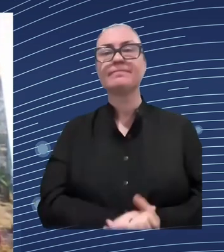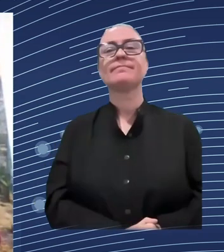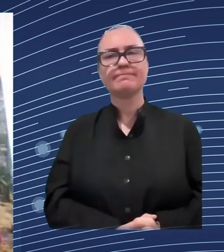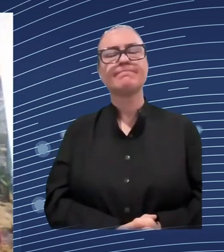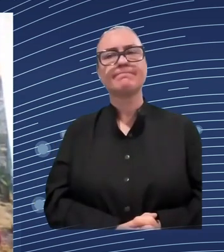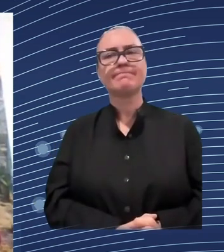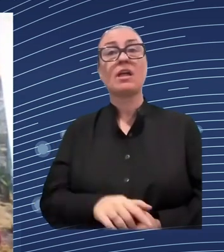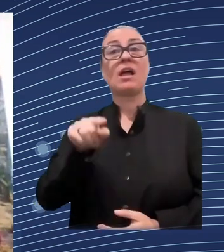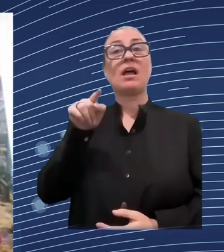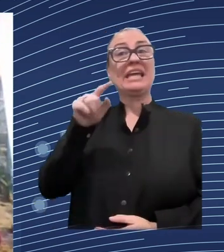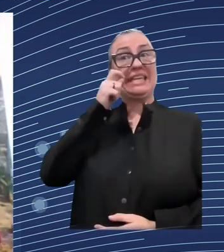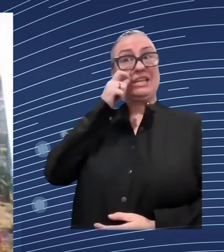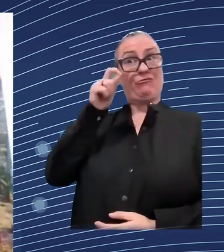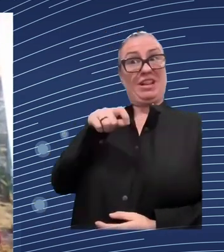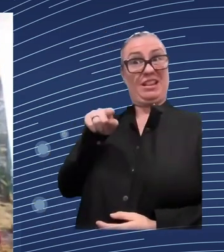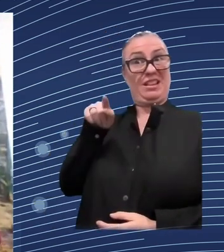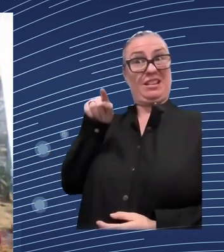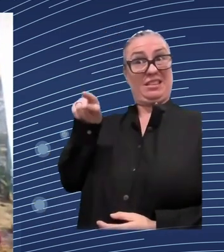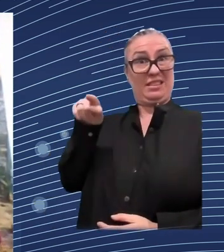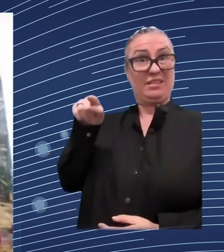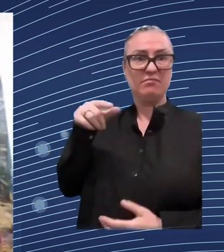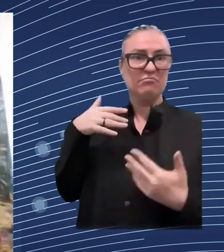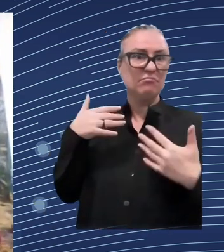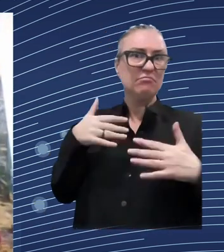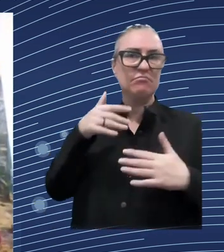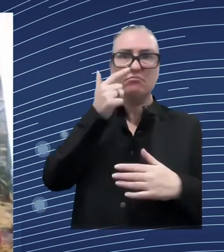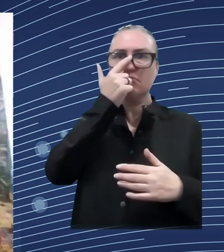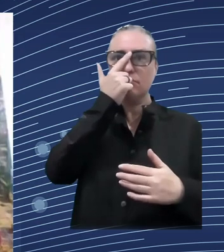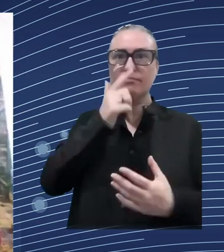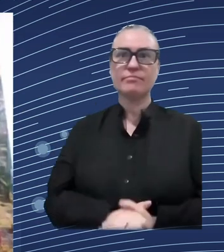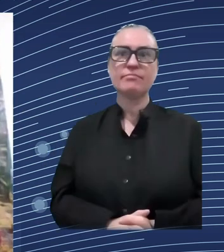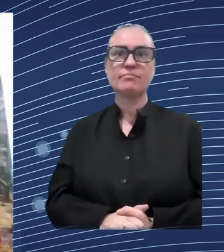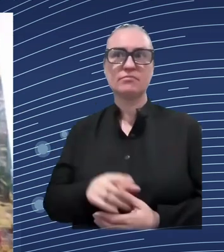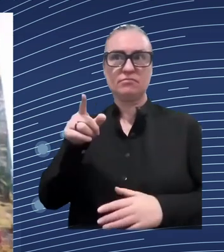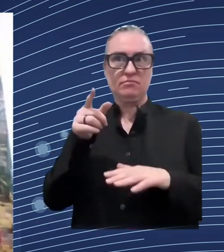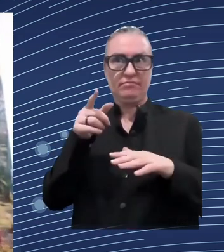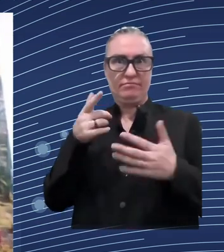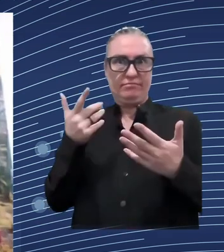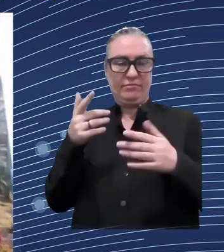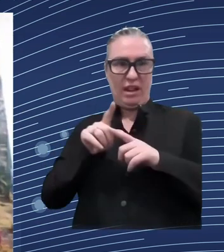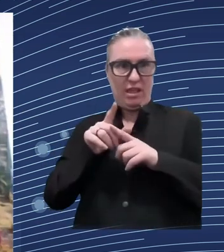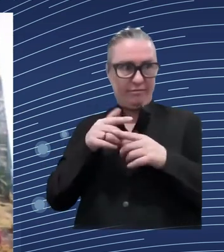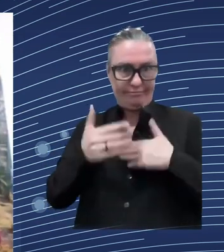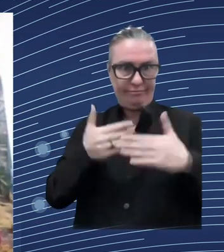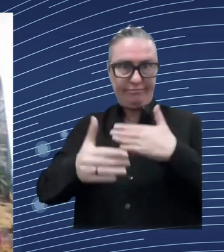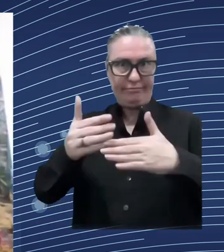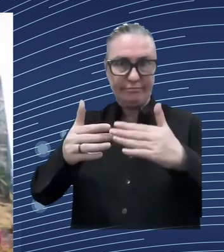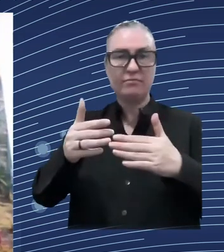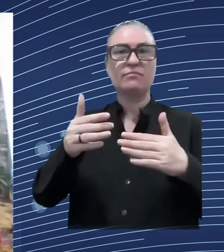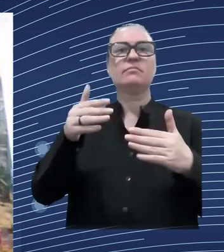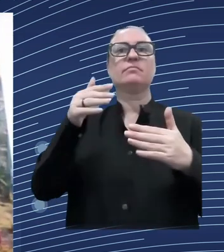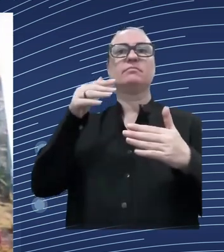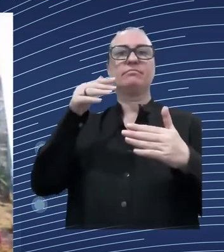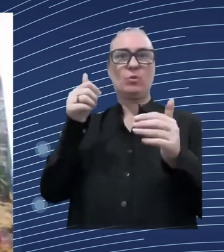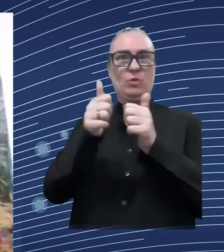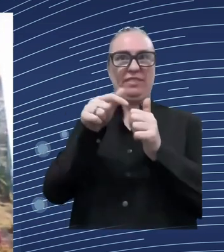of digital transformation of ukraine and this ministry created the the uh ecosystem in 2019 as as i